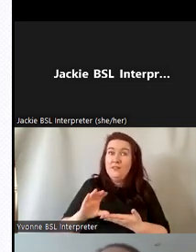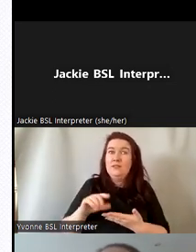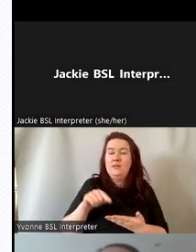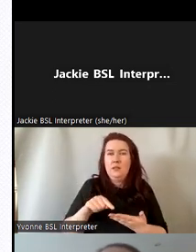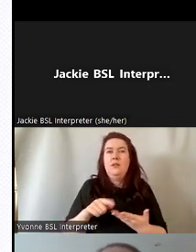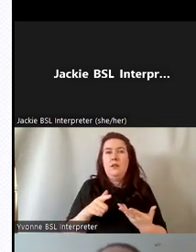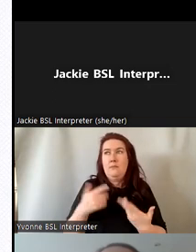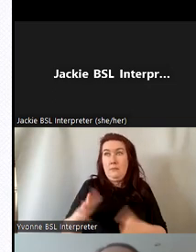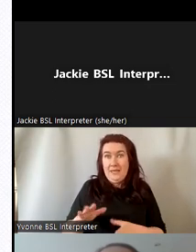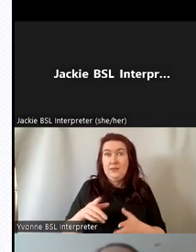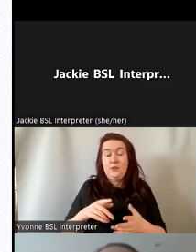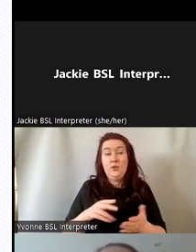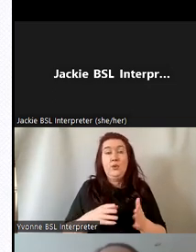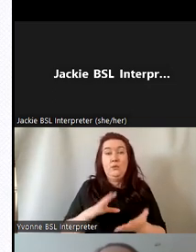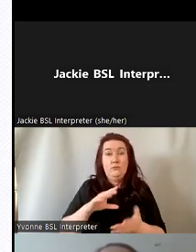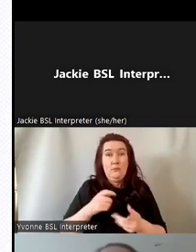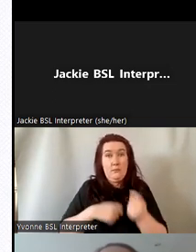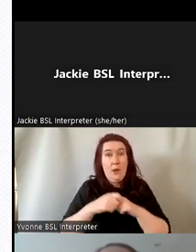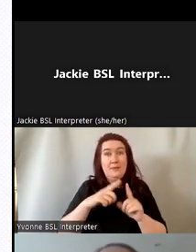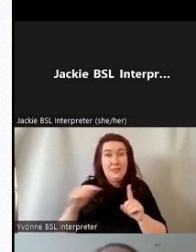fishnet um sought to do